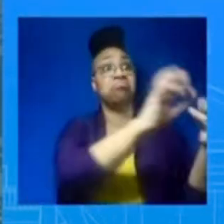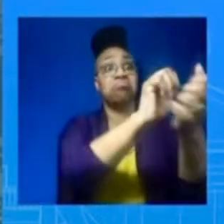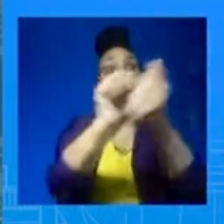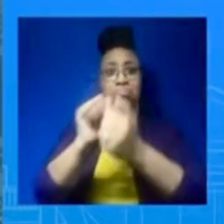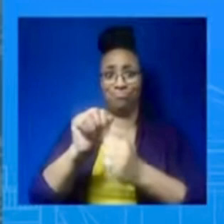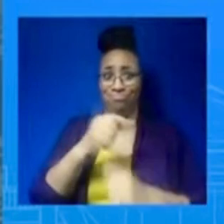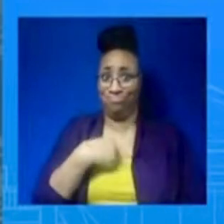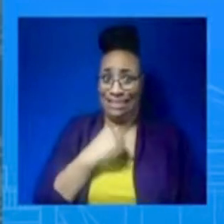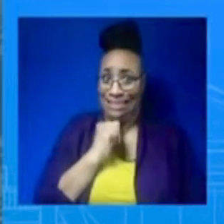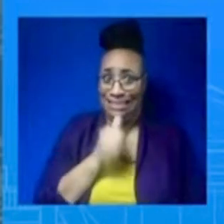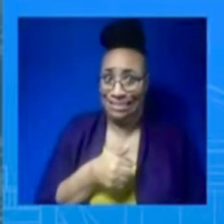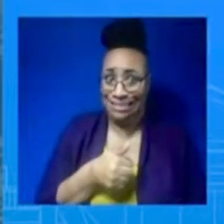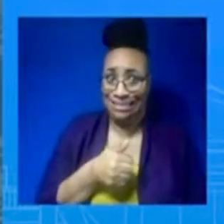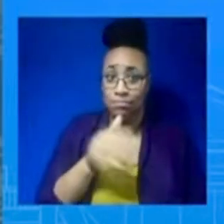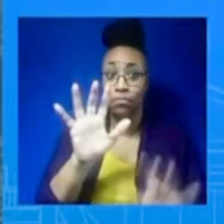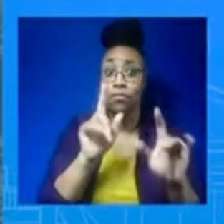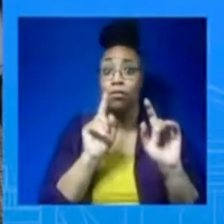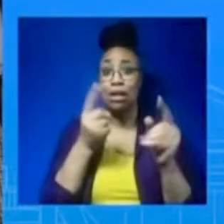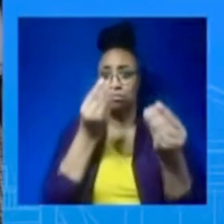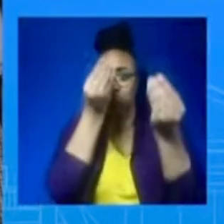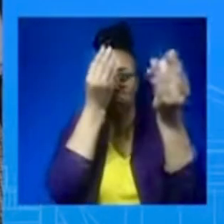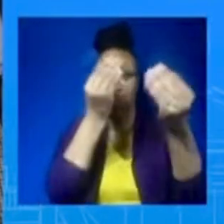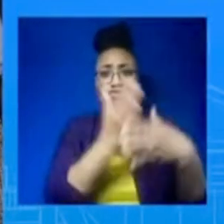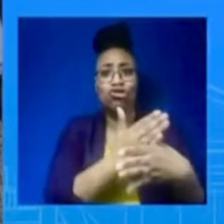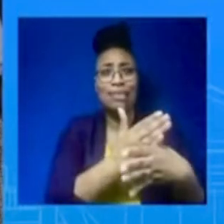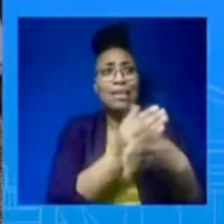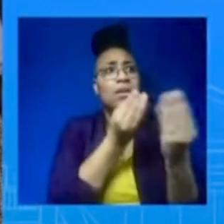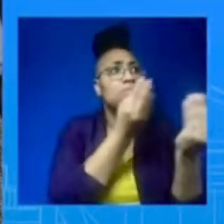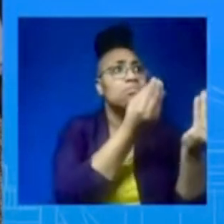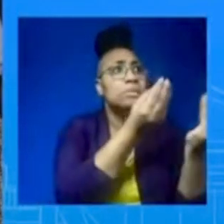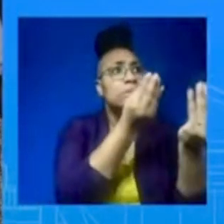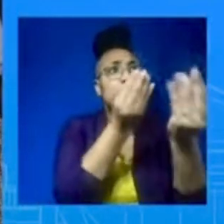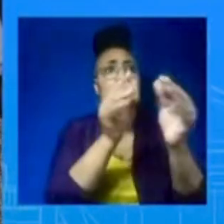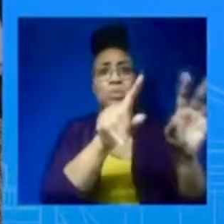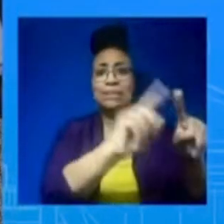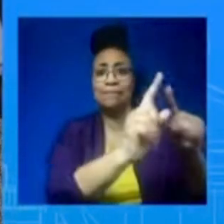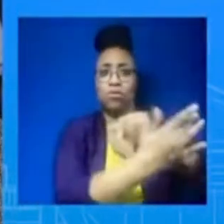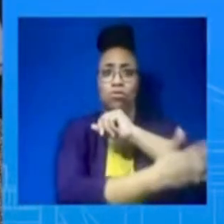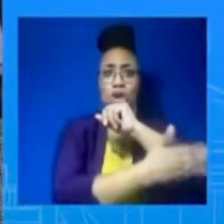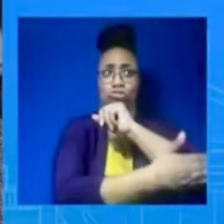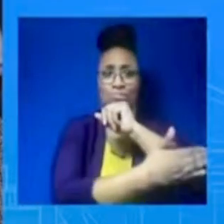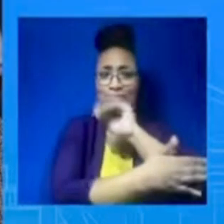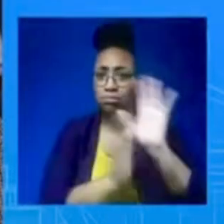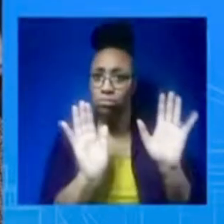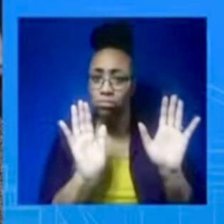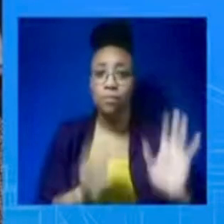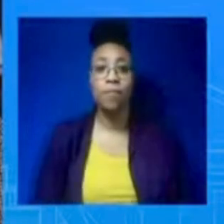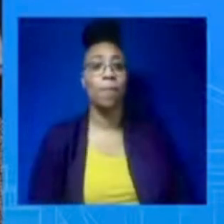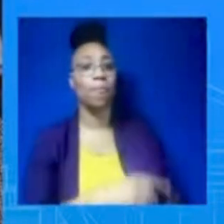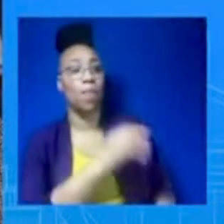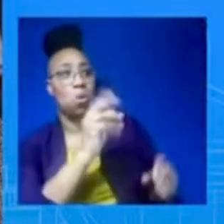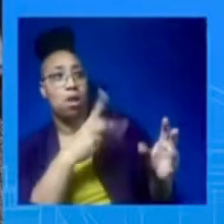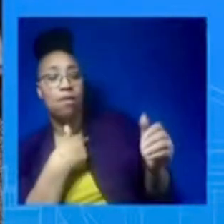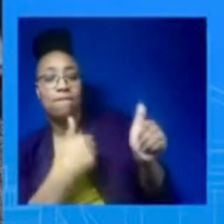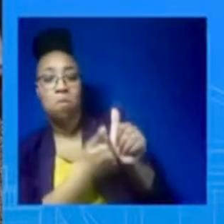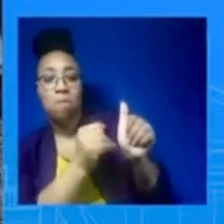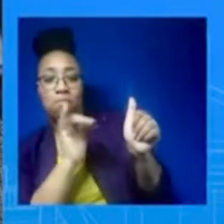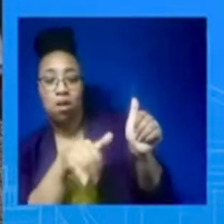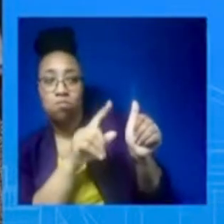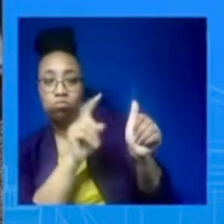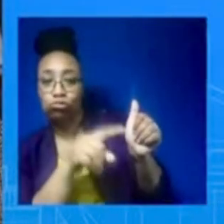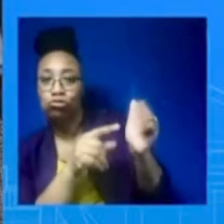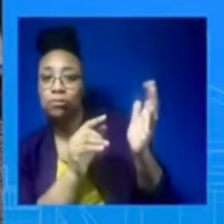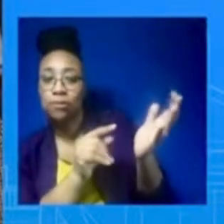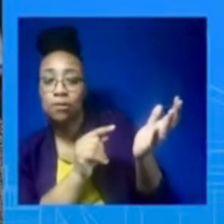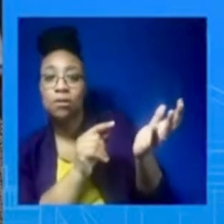overflown in the past. And then just following up on Mark's question, Zelensky today spoke at the Munich Security Conference and he